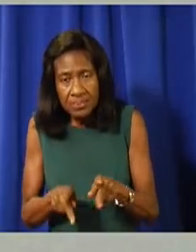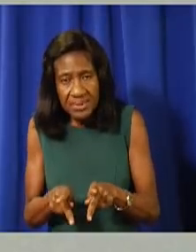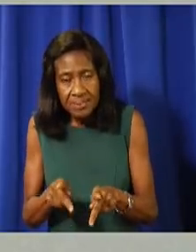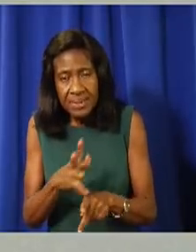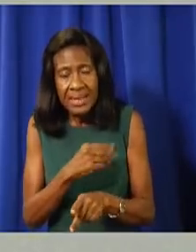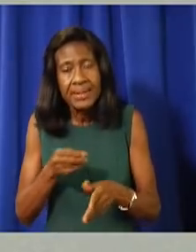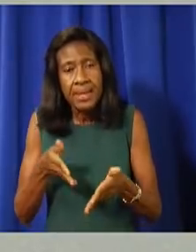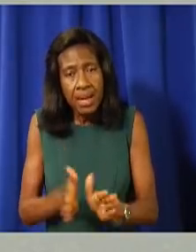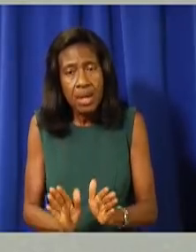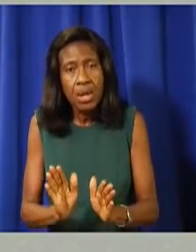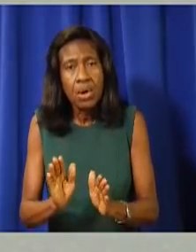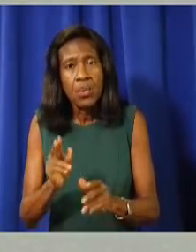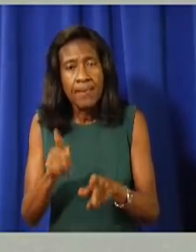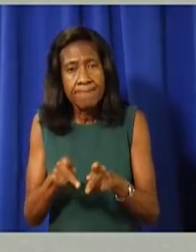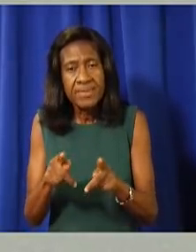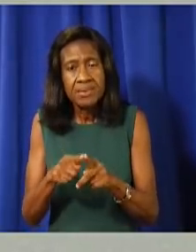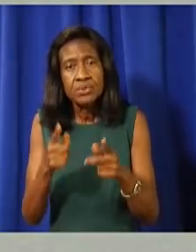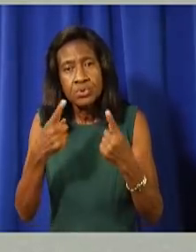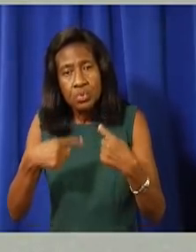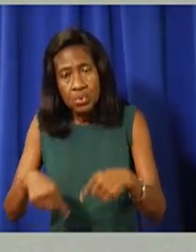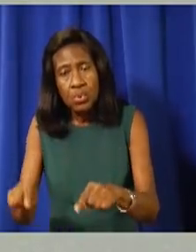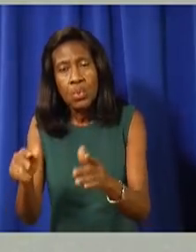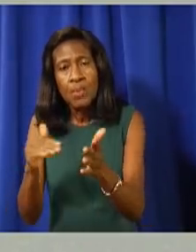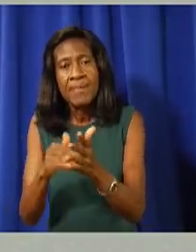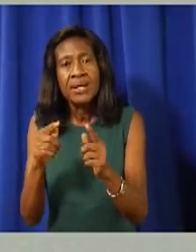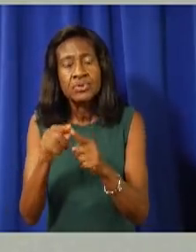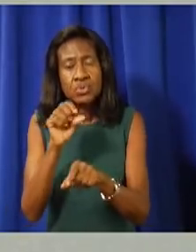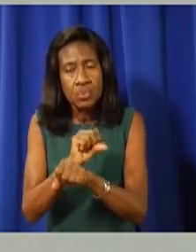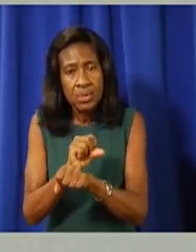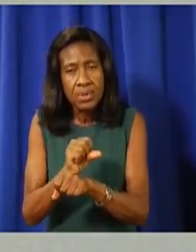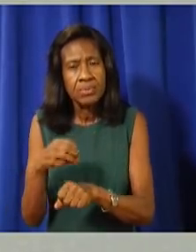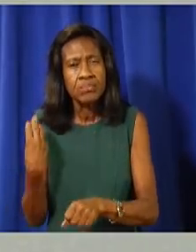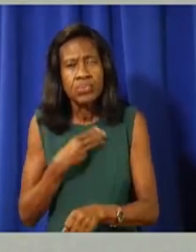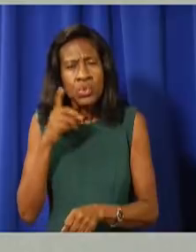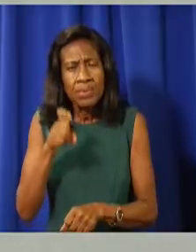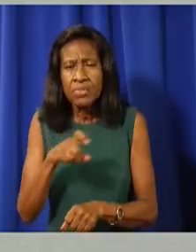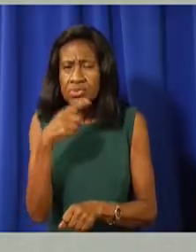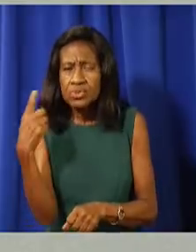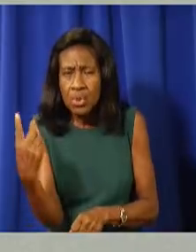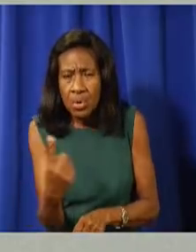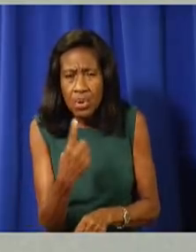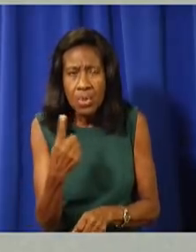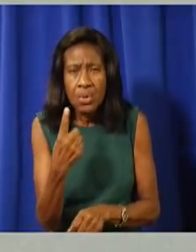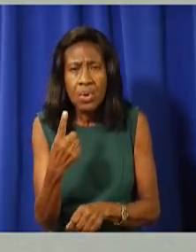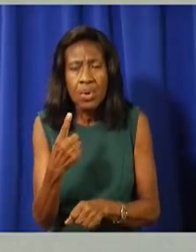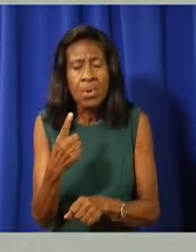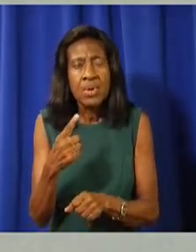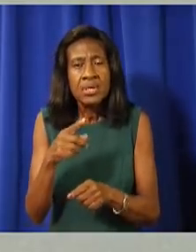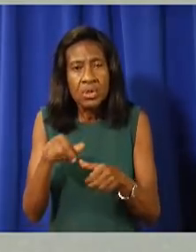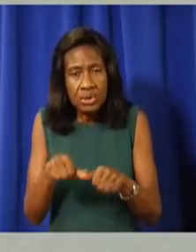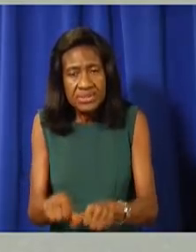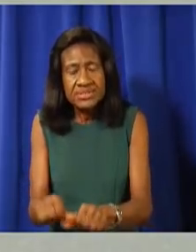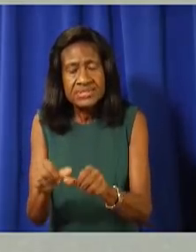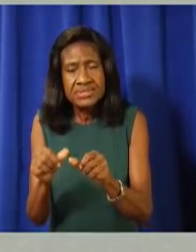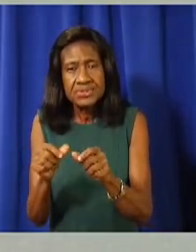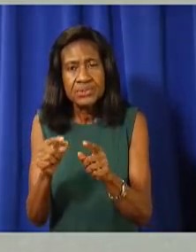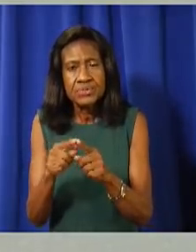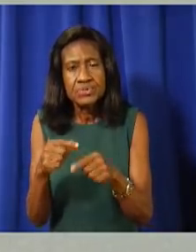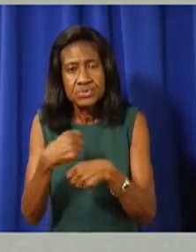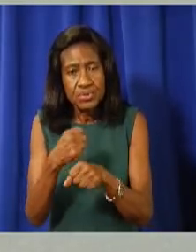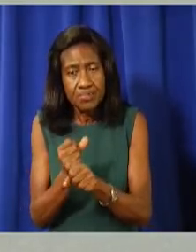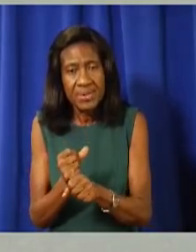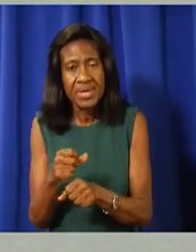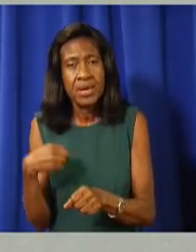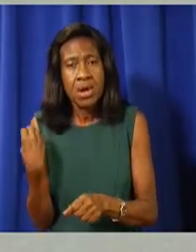We all will have to work together to continue our success story. So as I mentioned earlier,